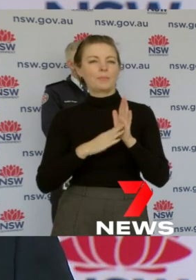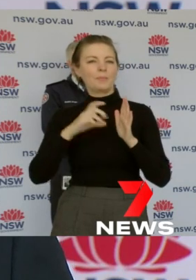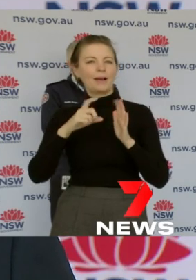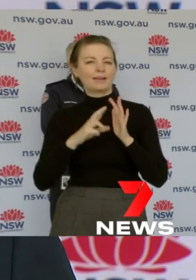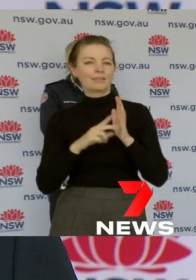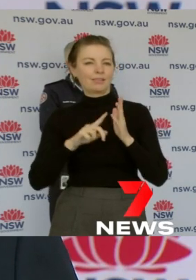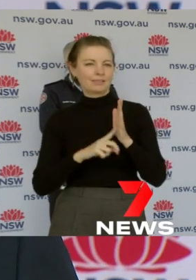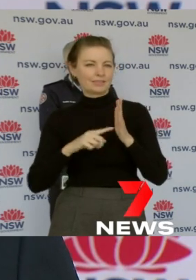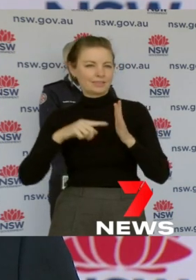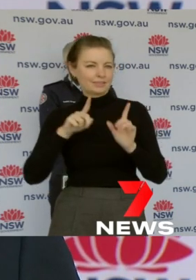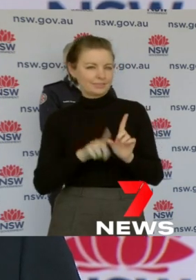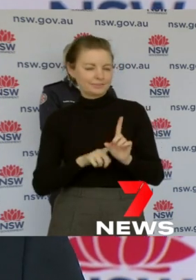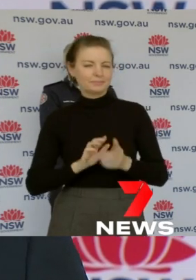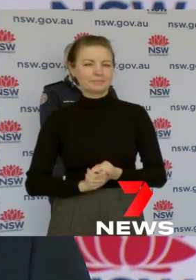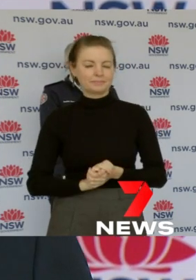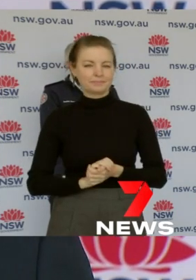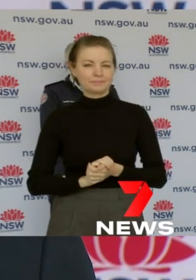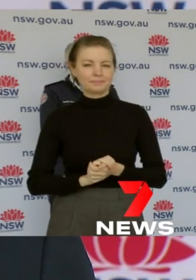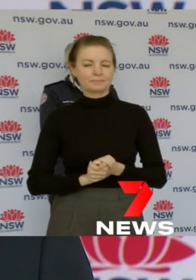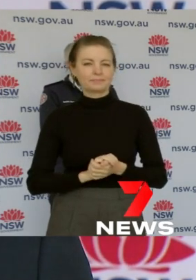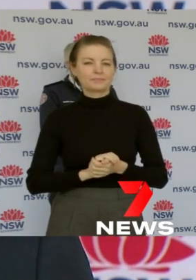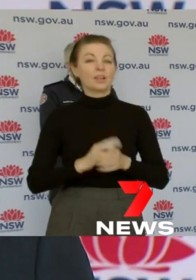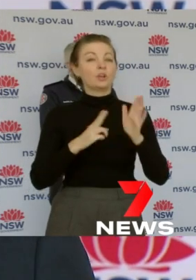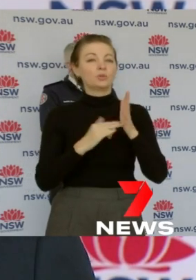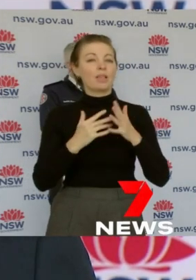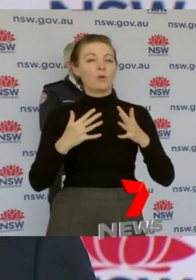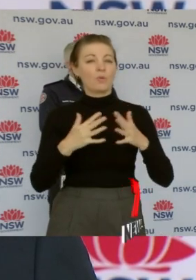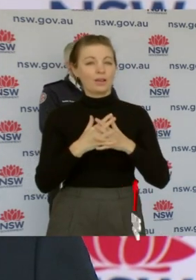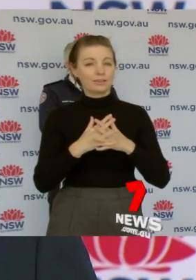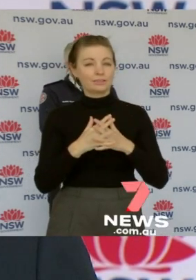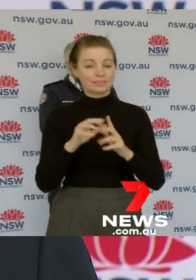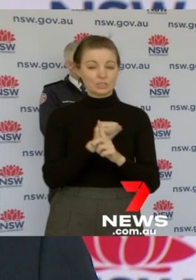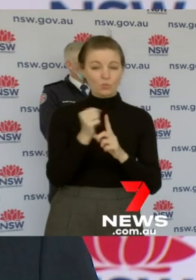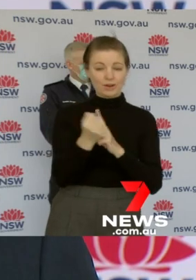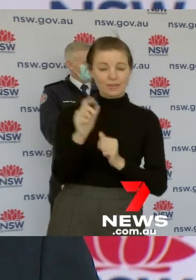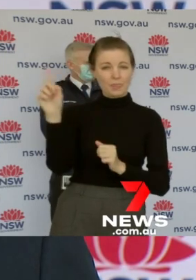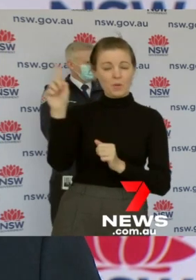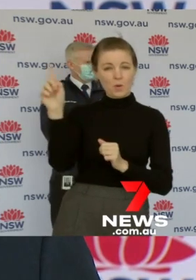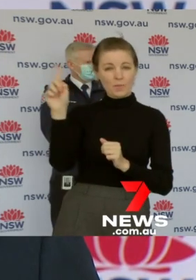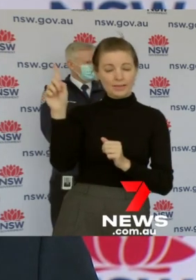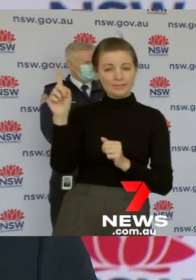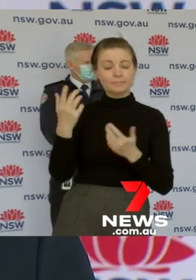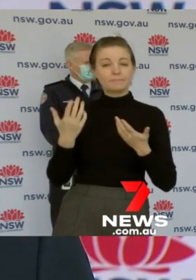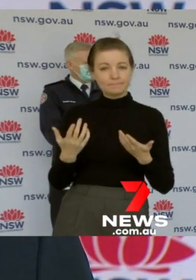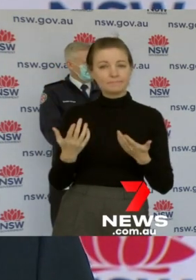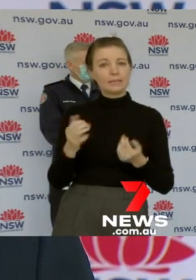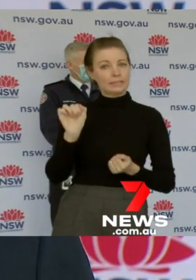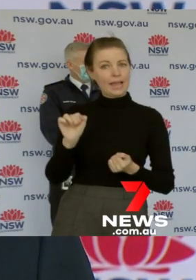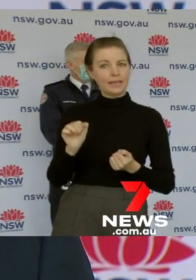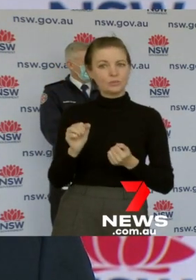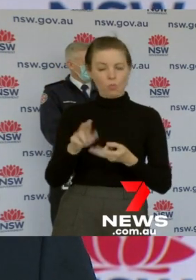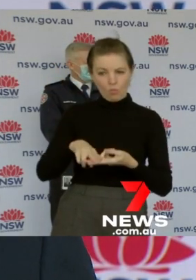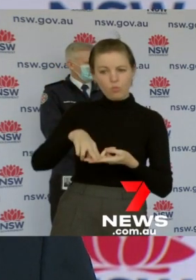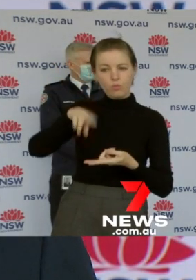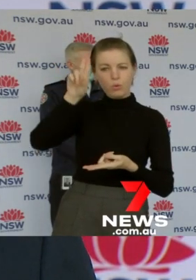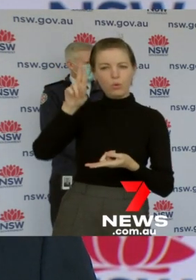Obviously the circumstances in New South Wales are such that whilst we're seeing massive vaccination numbers,